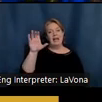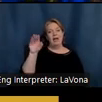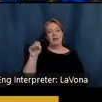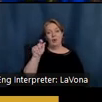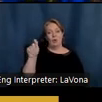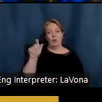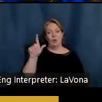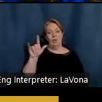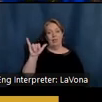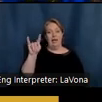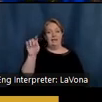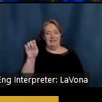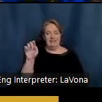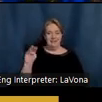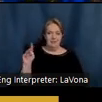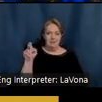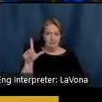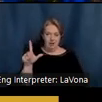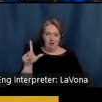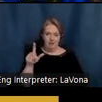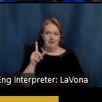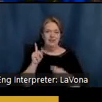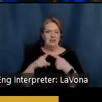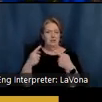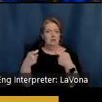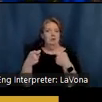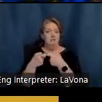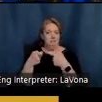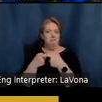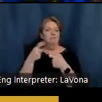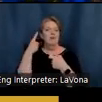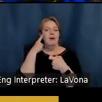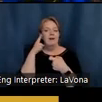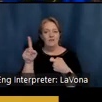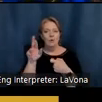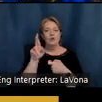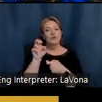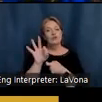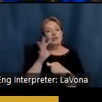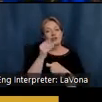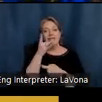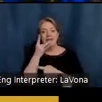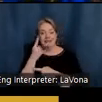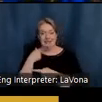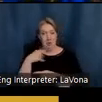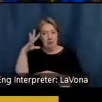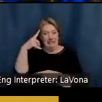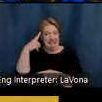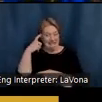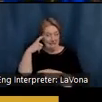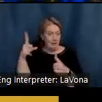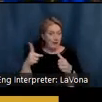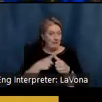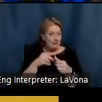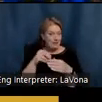refrigerator. Mrs. Steele generator was probably the first of its kind in the county and enabled